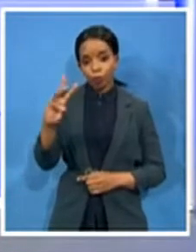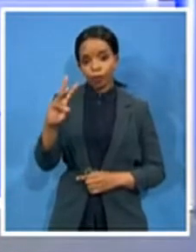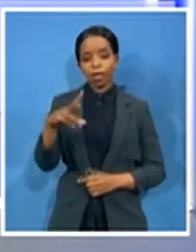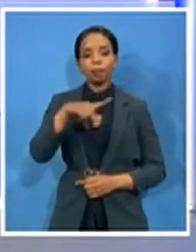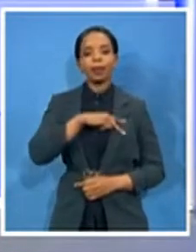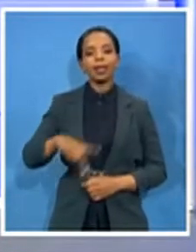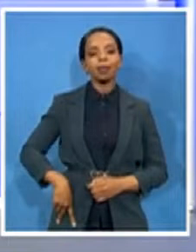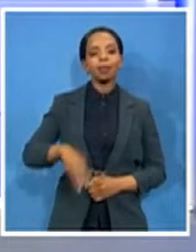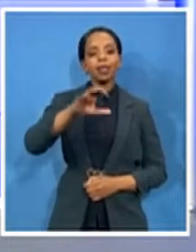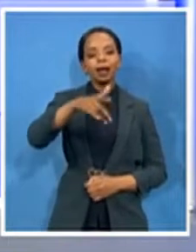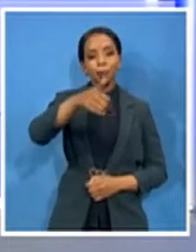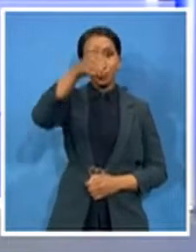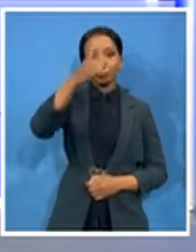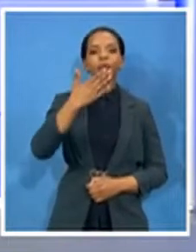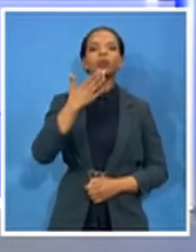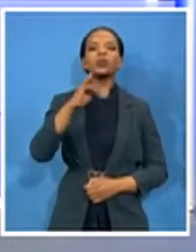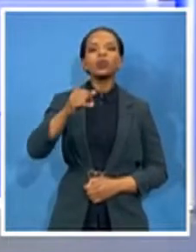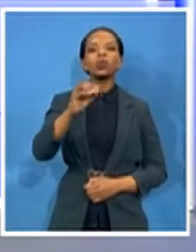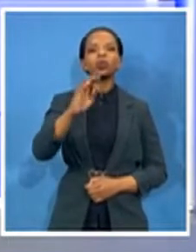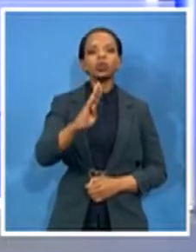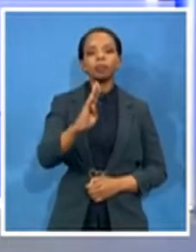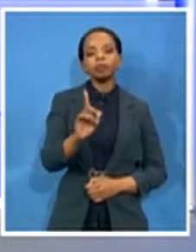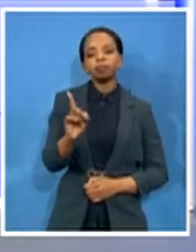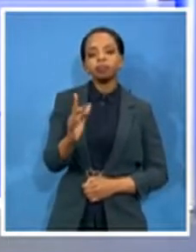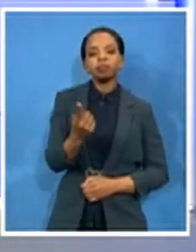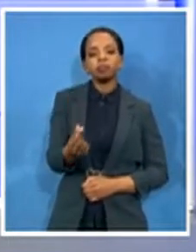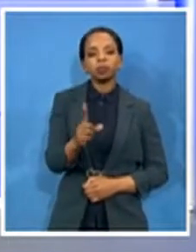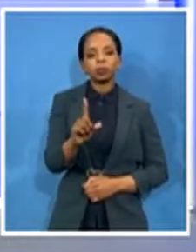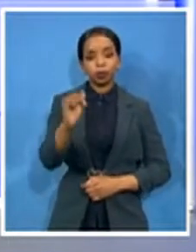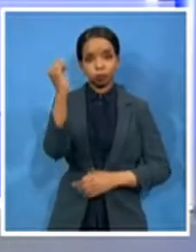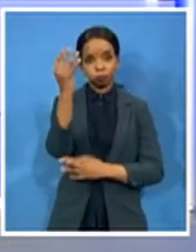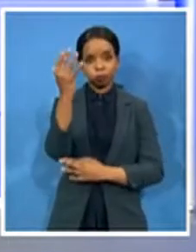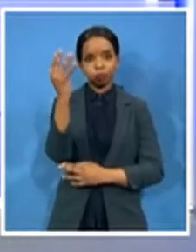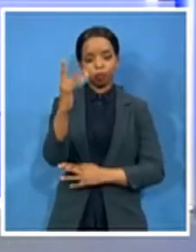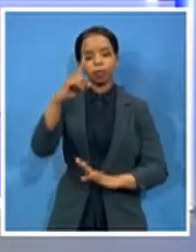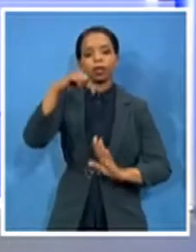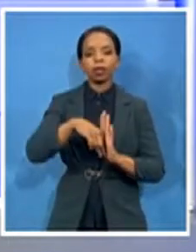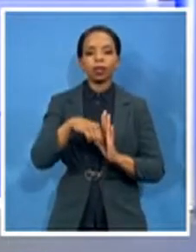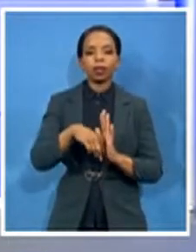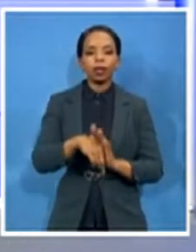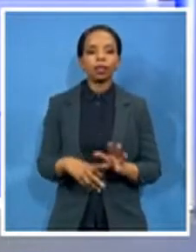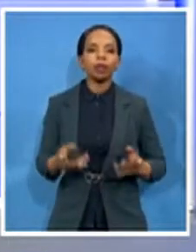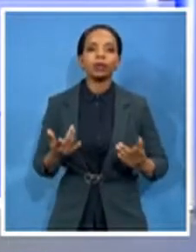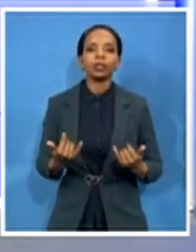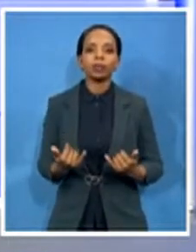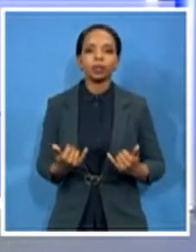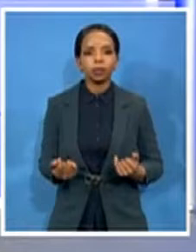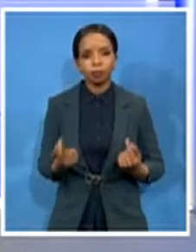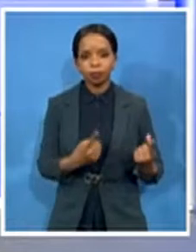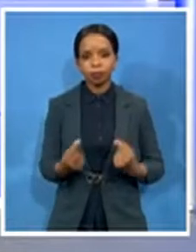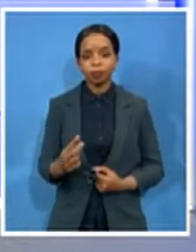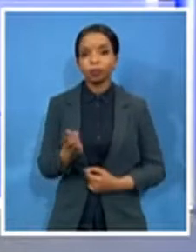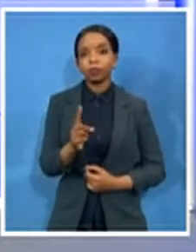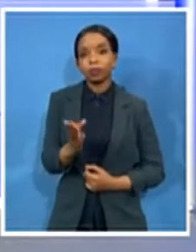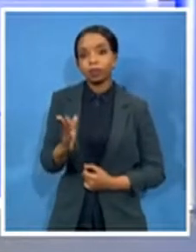19 expenditure report he'll detail information on the procurement of covet 19 related items by all provincial departments and district and local